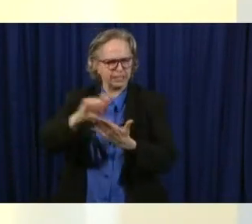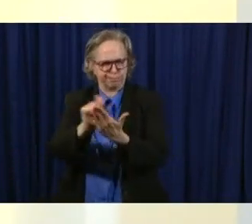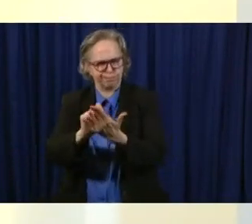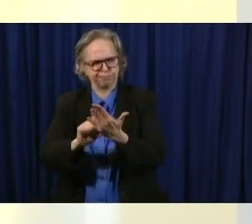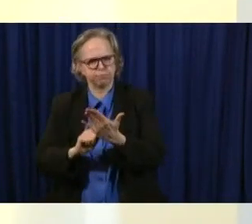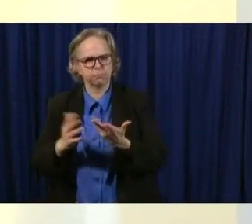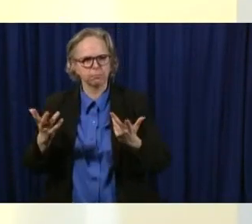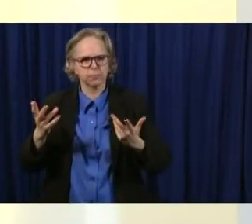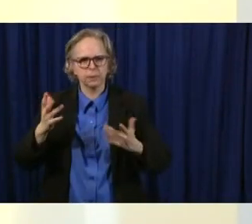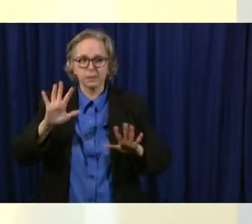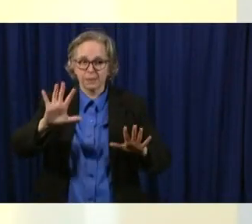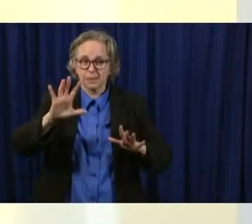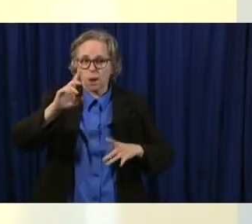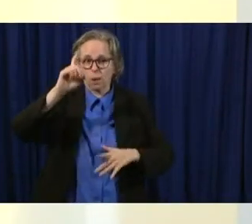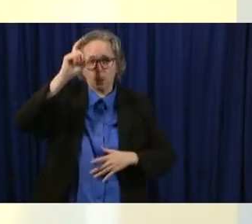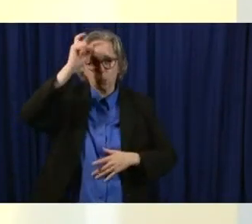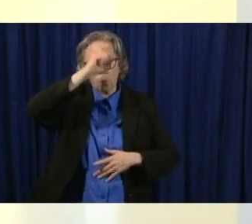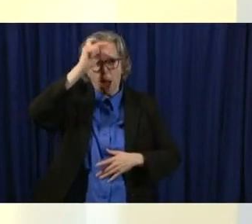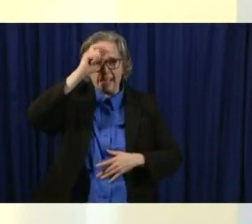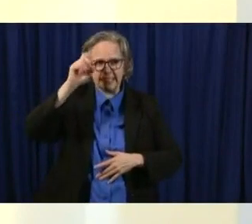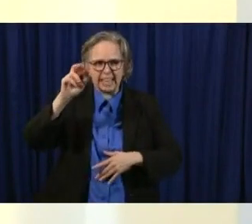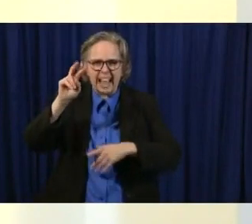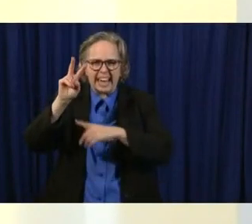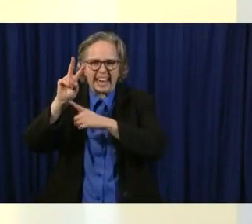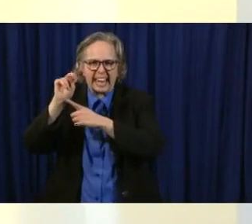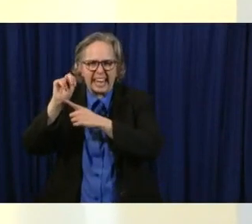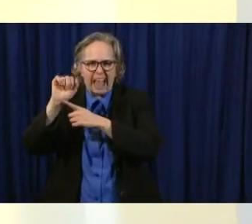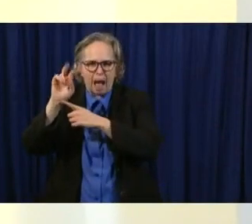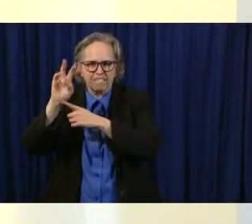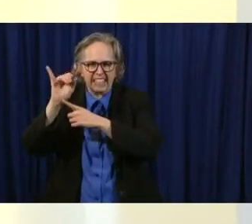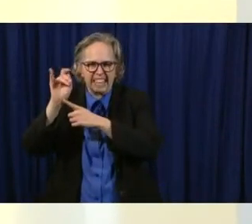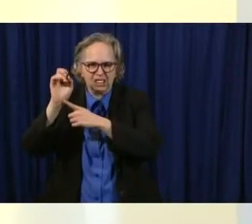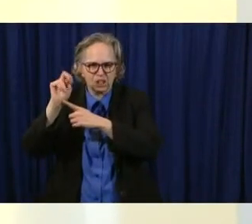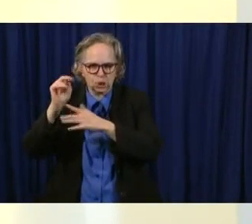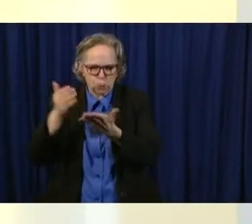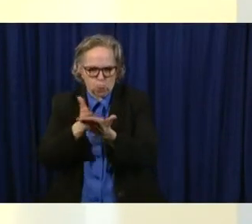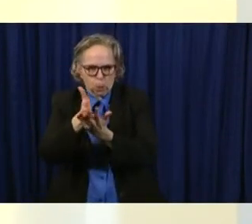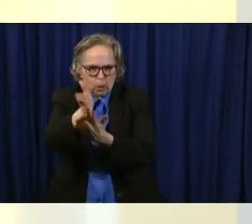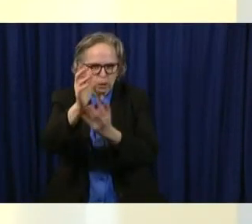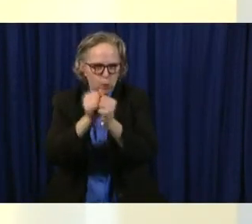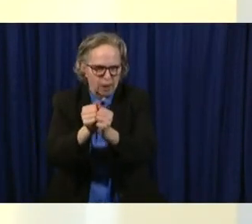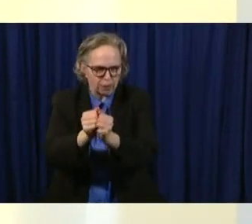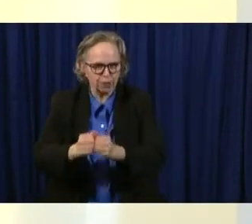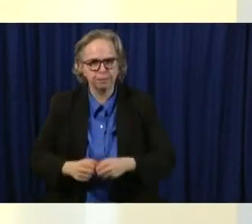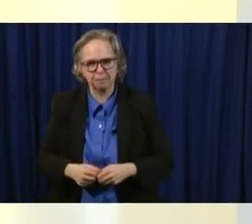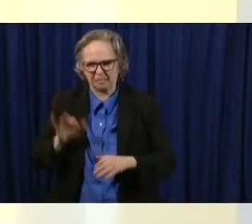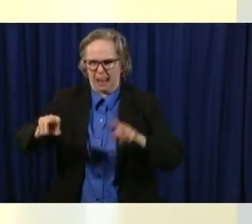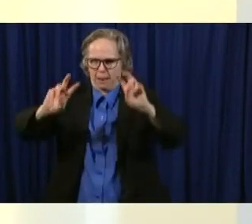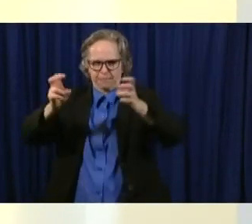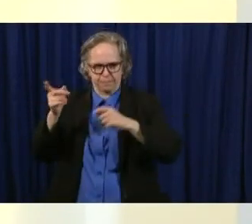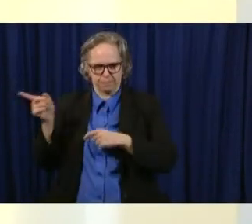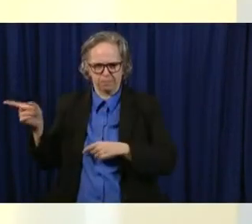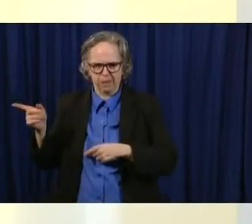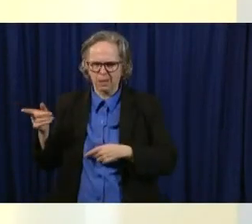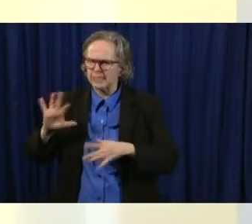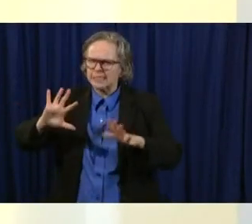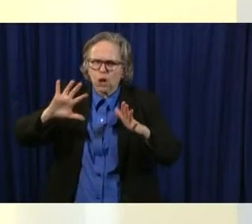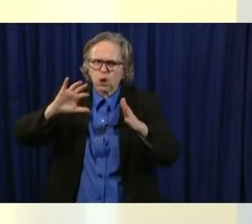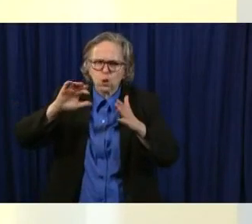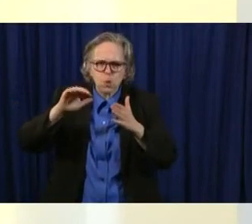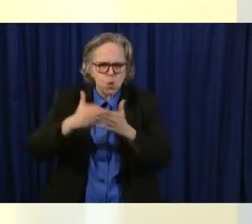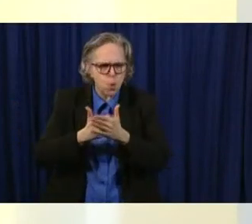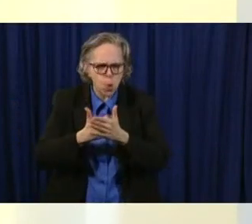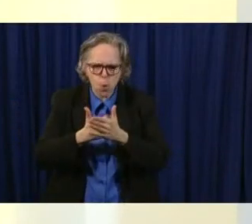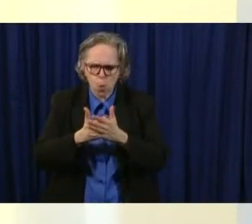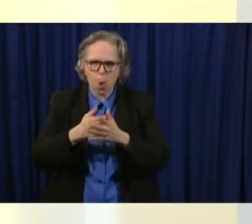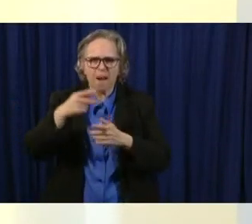But we're entering the next phase. We're entering, um, in this historical experience we're having, this next phase